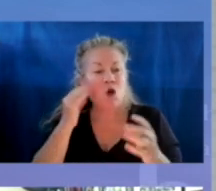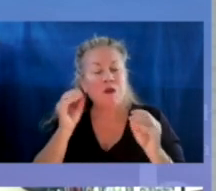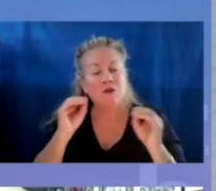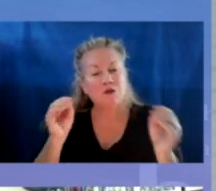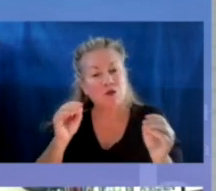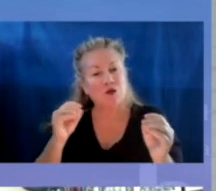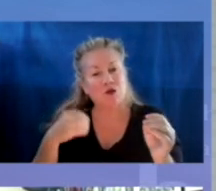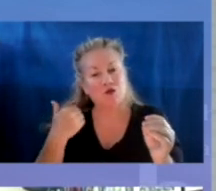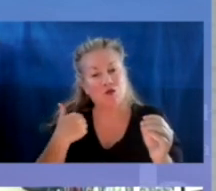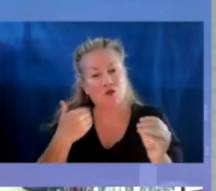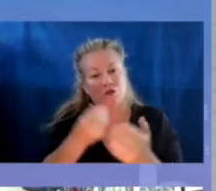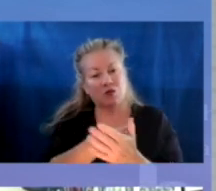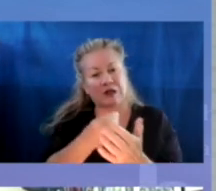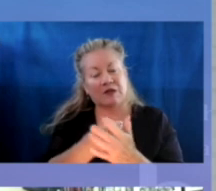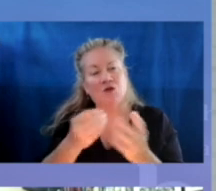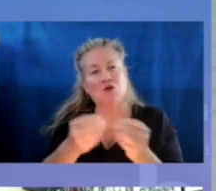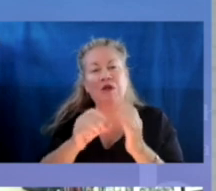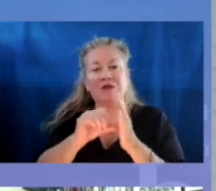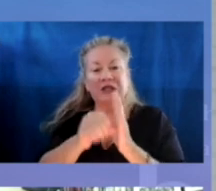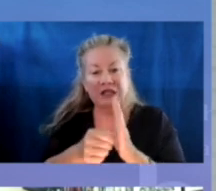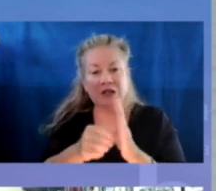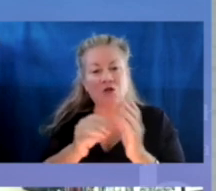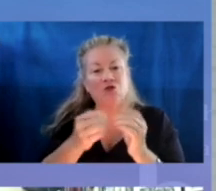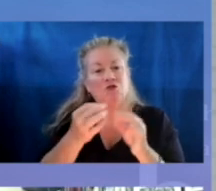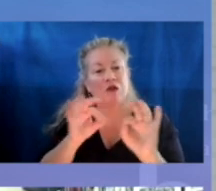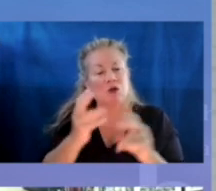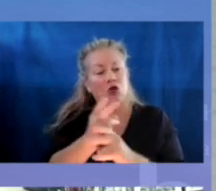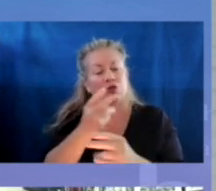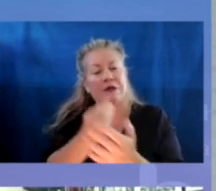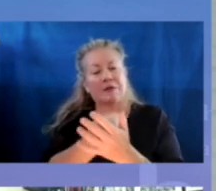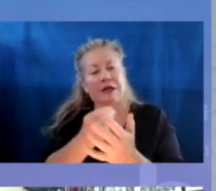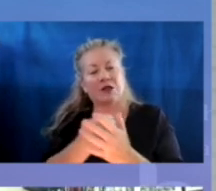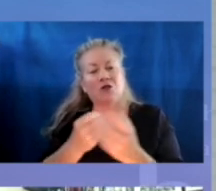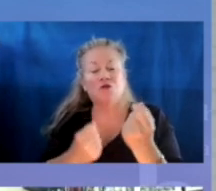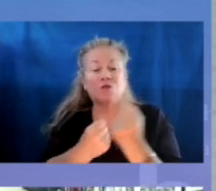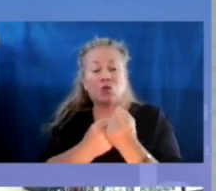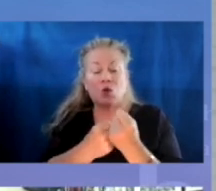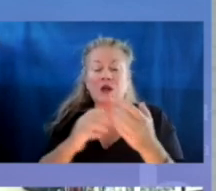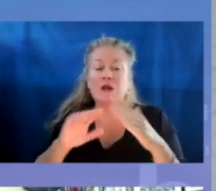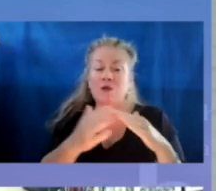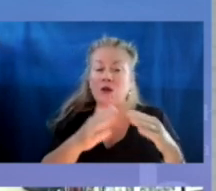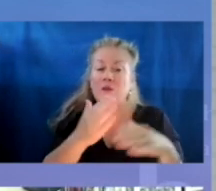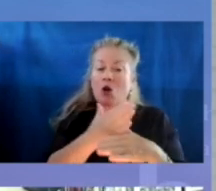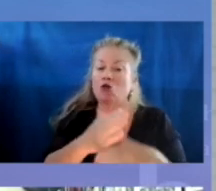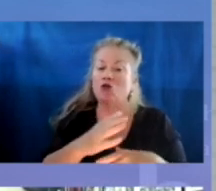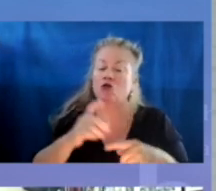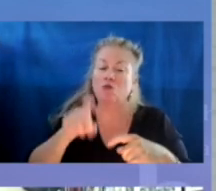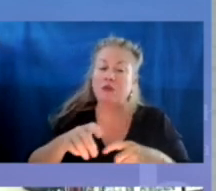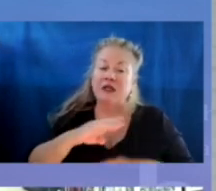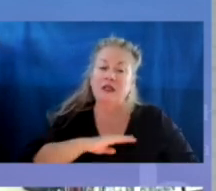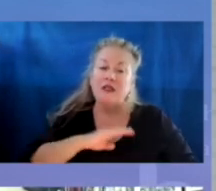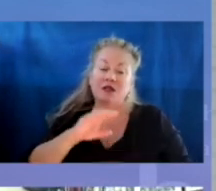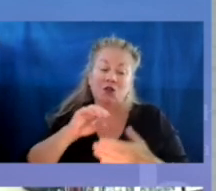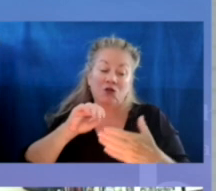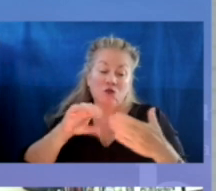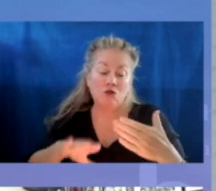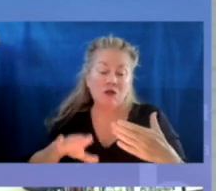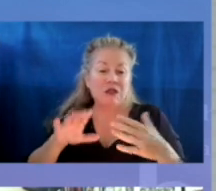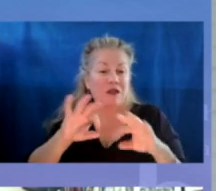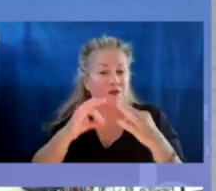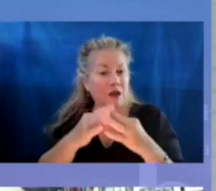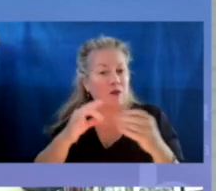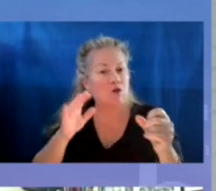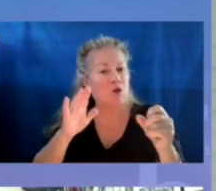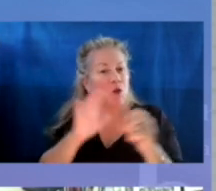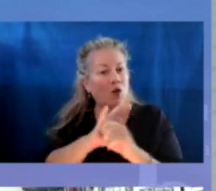really put a new emphasis and new freedom on using those funds to support community-based partnerships to meet the needs of students and families